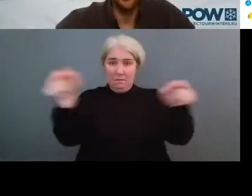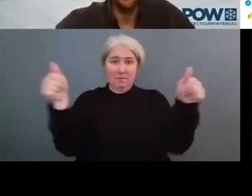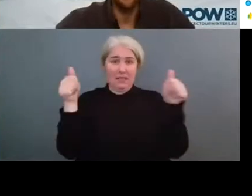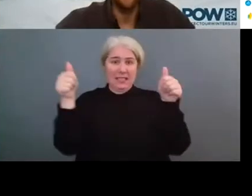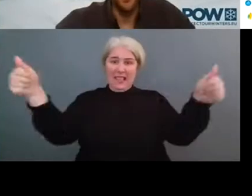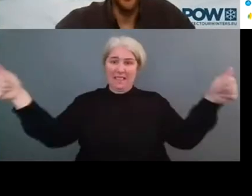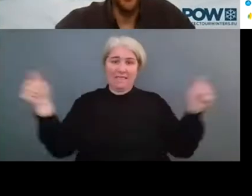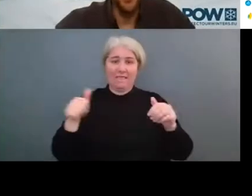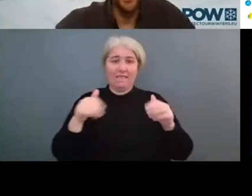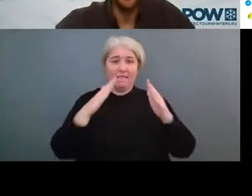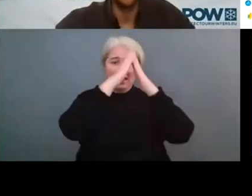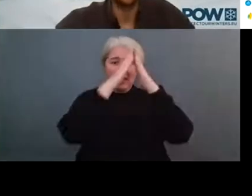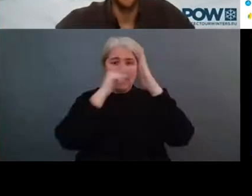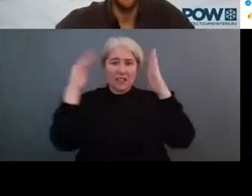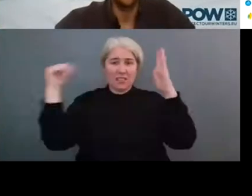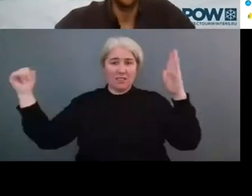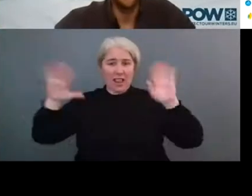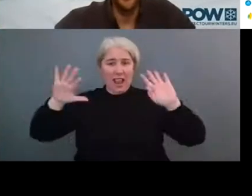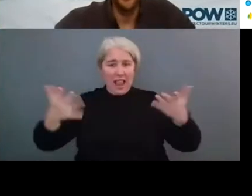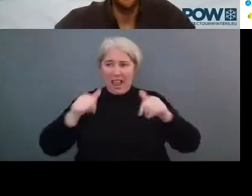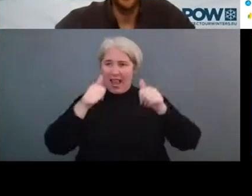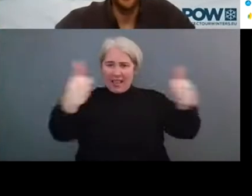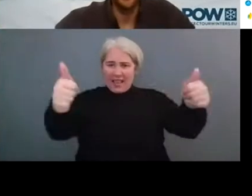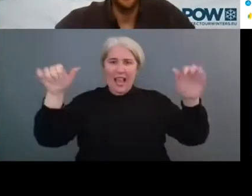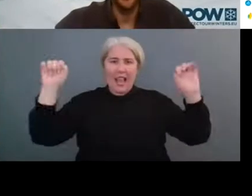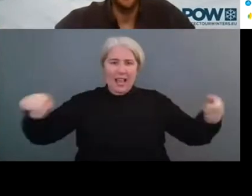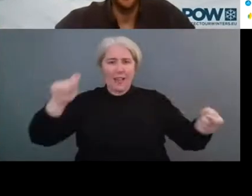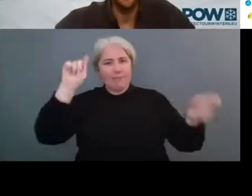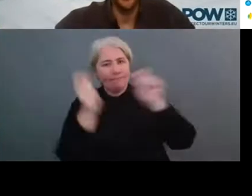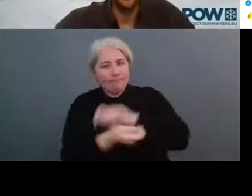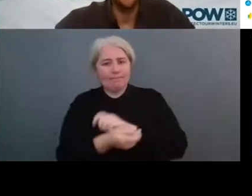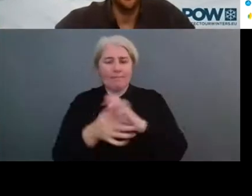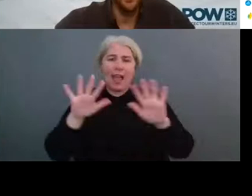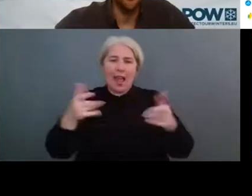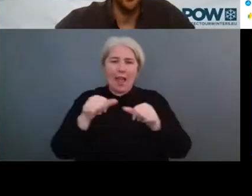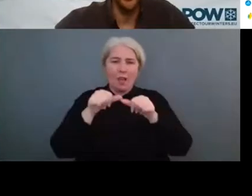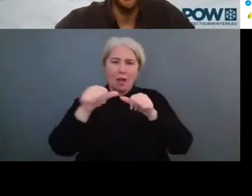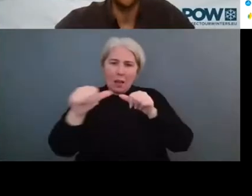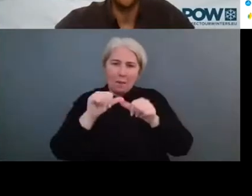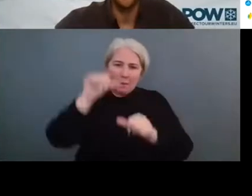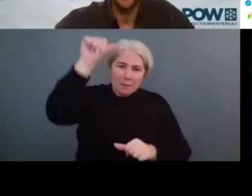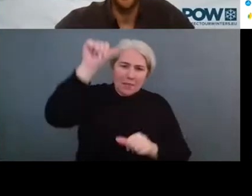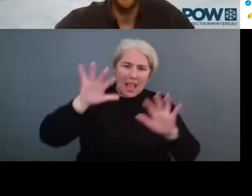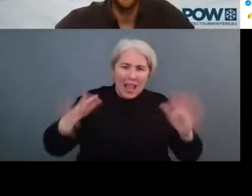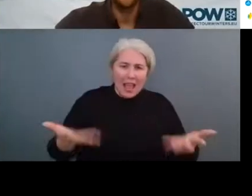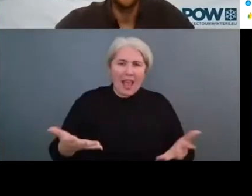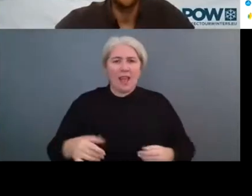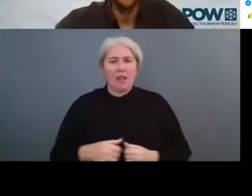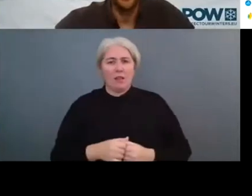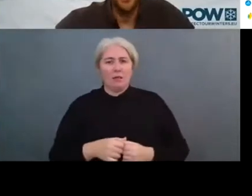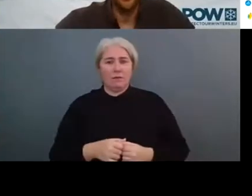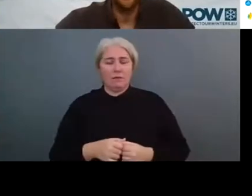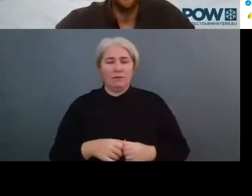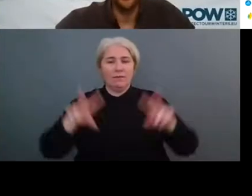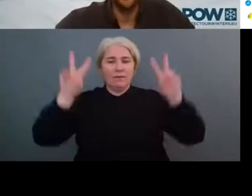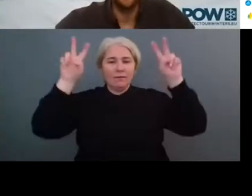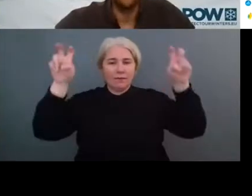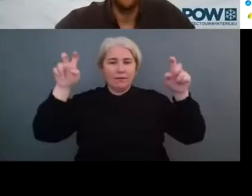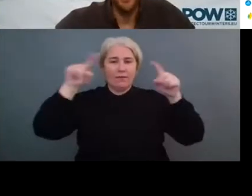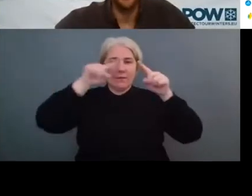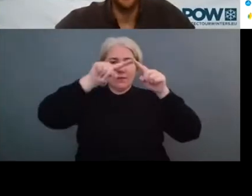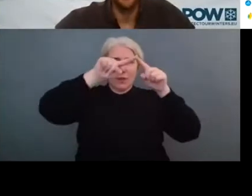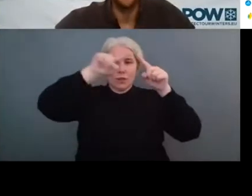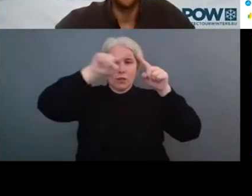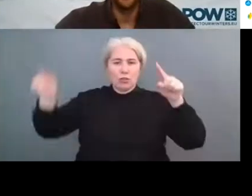by measuring, by using mitigation techniques, but also by employing circular economy concepts. But what we